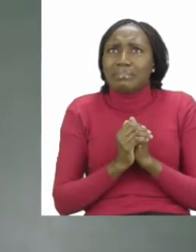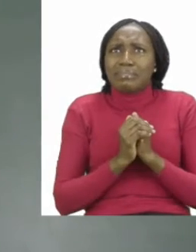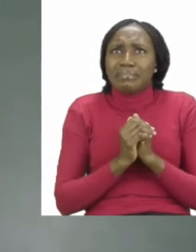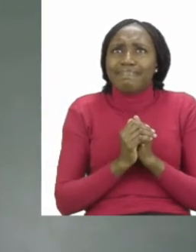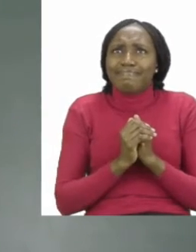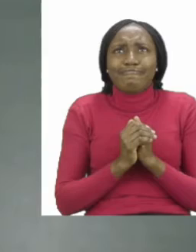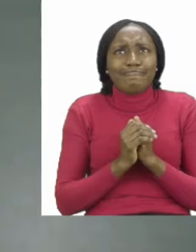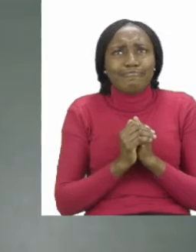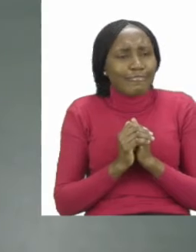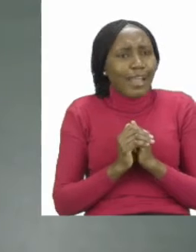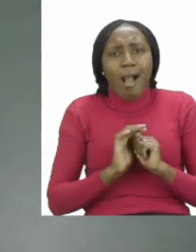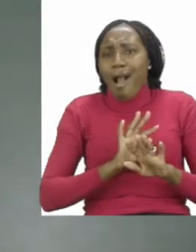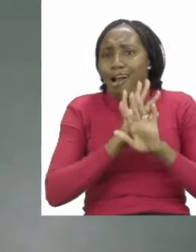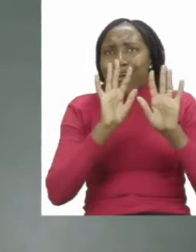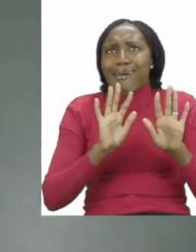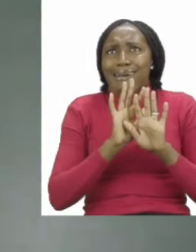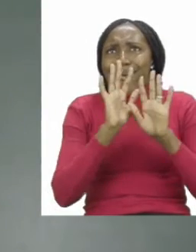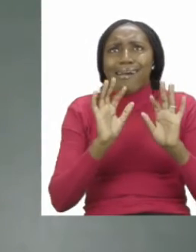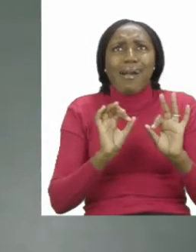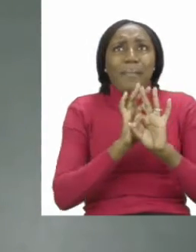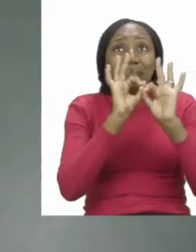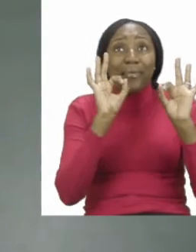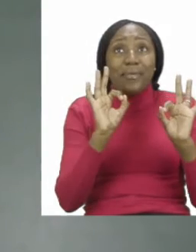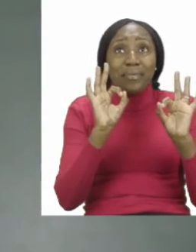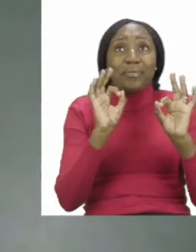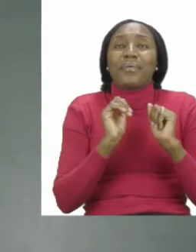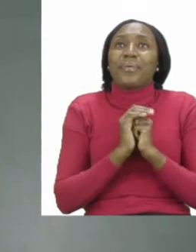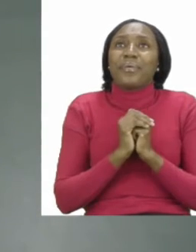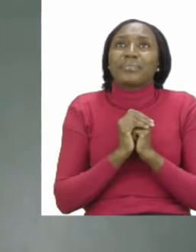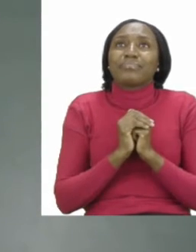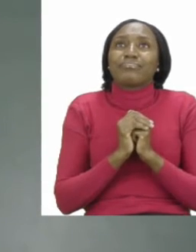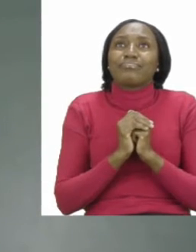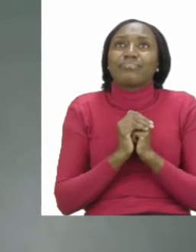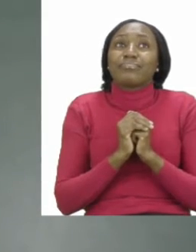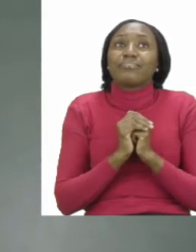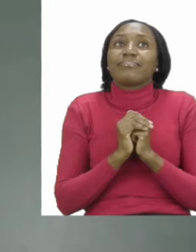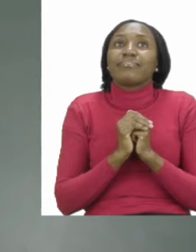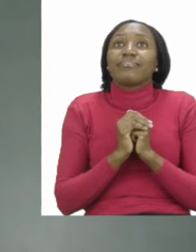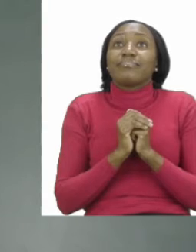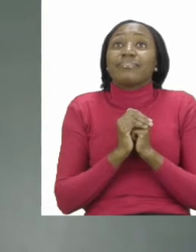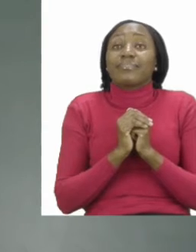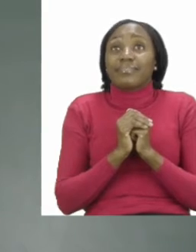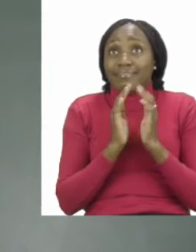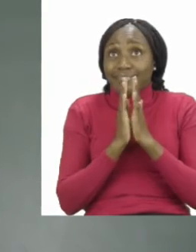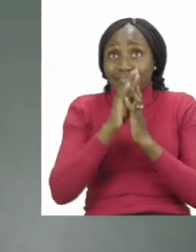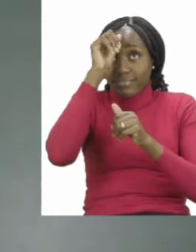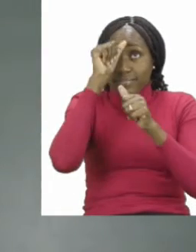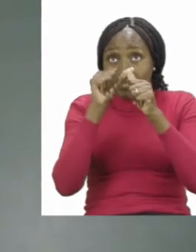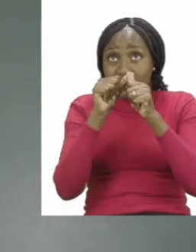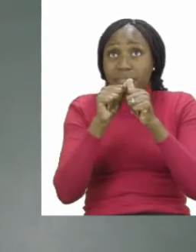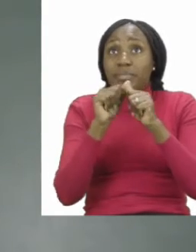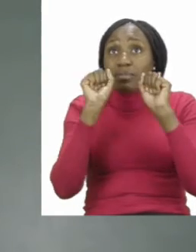colorful. Not like the picture in the booklet because remember you still have to go and color